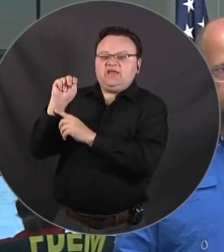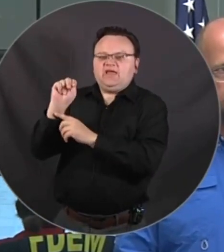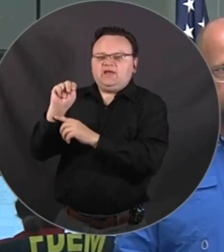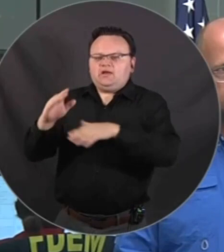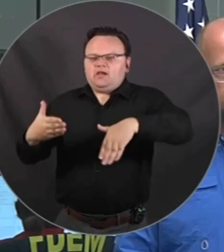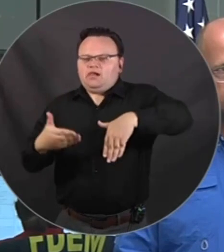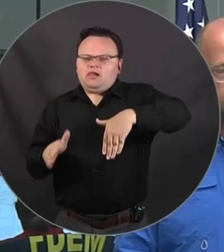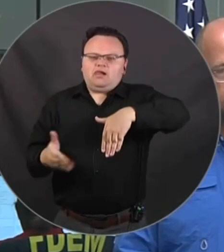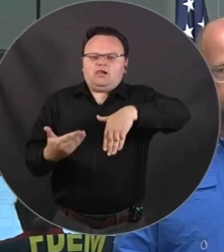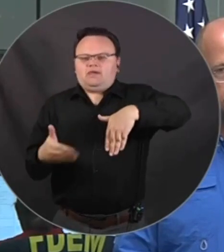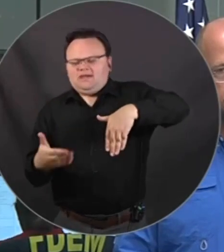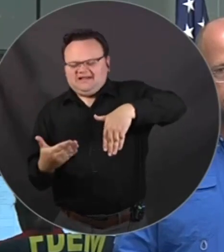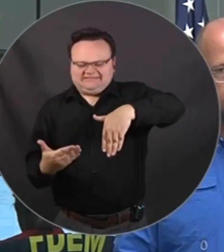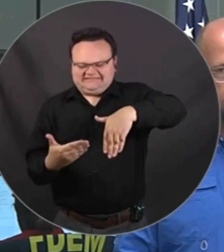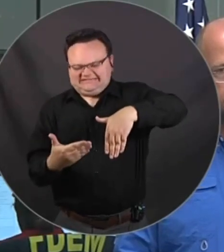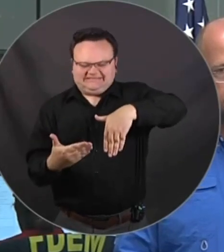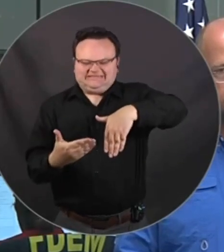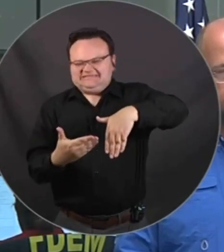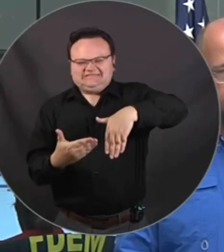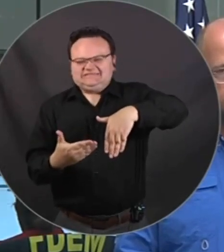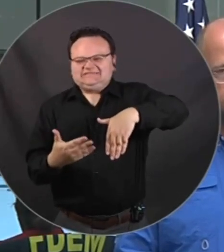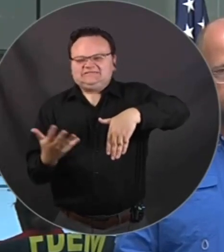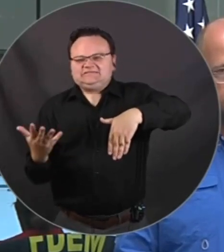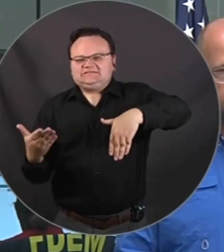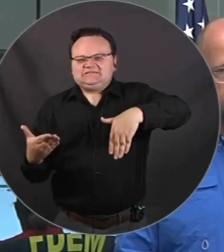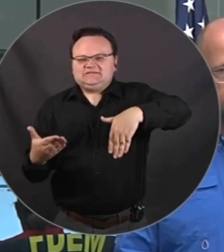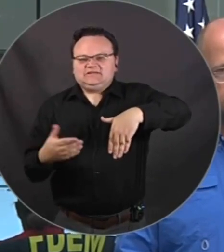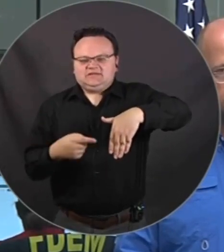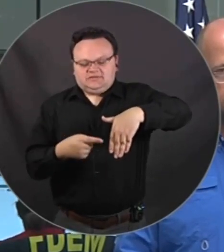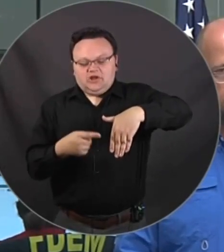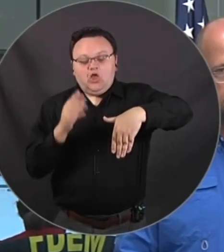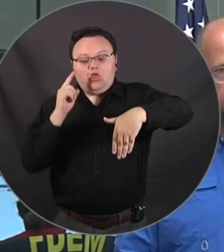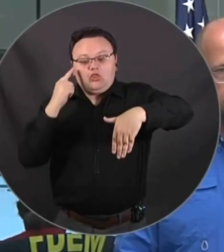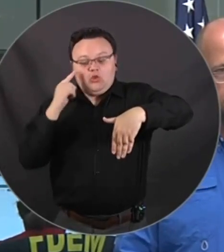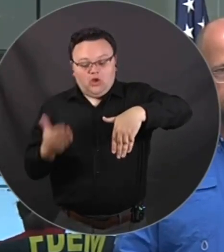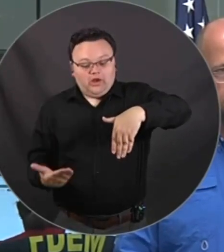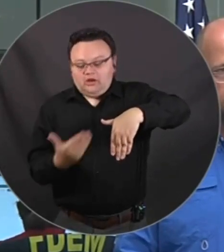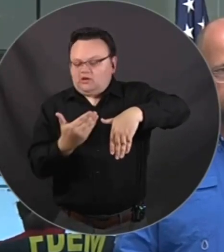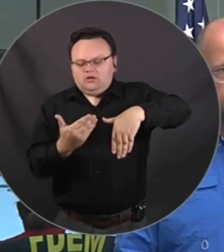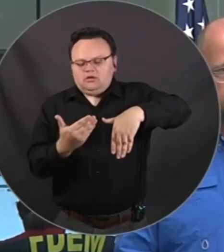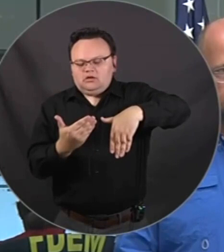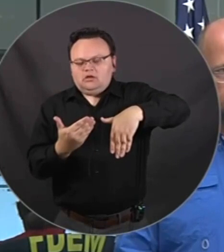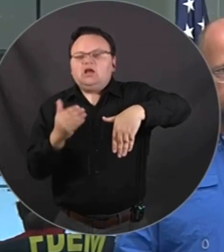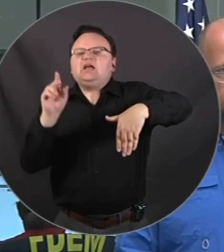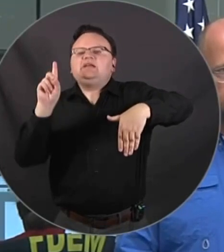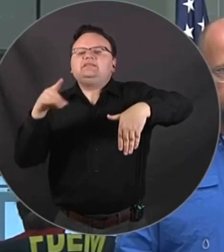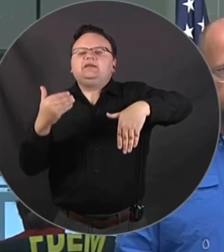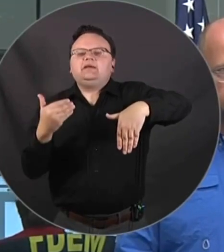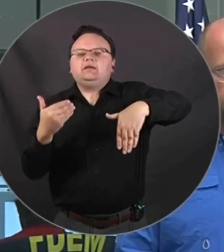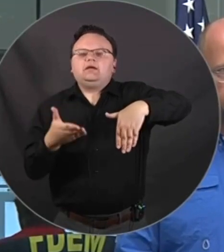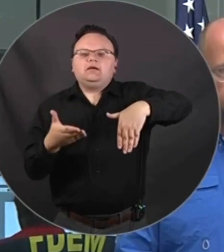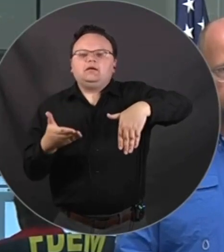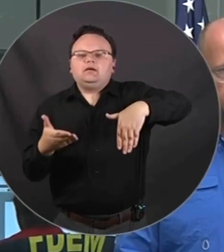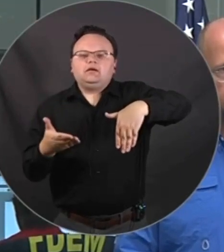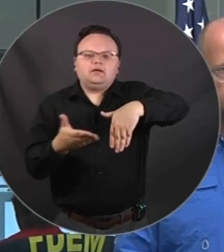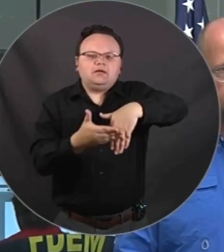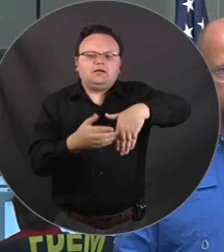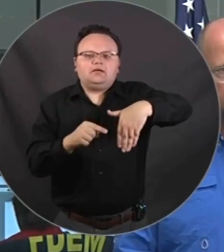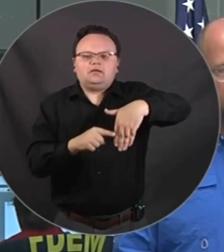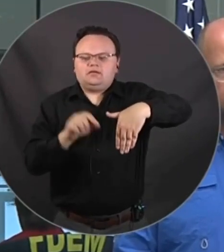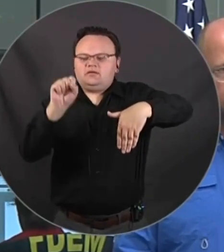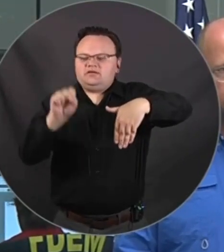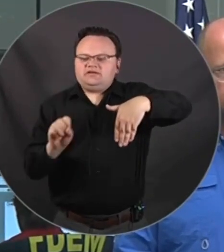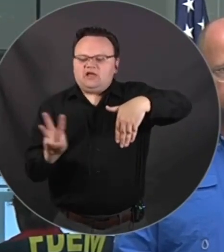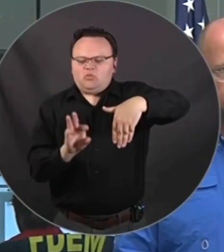we went in a matter of 48 hours to potentially having a big bend impact and then all of a sudden you know migrating all the way down to southwest